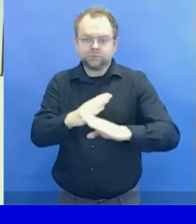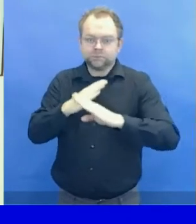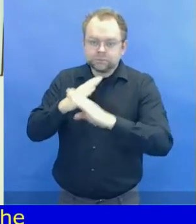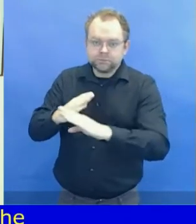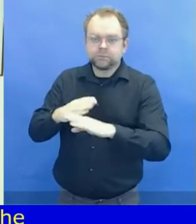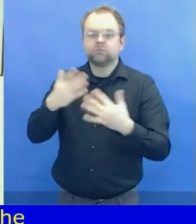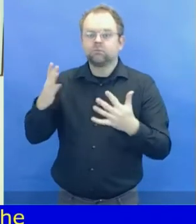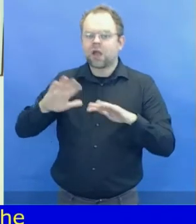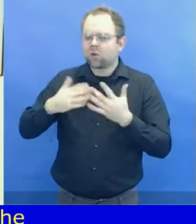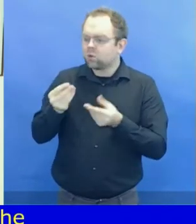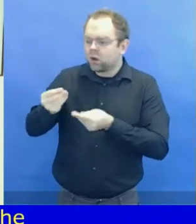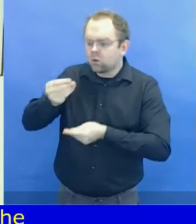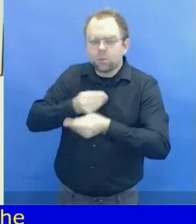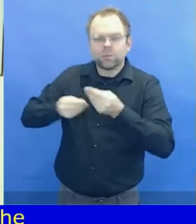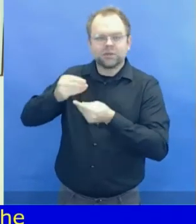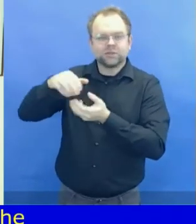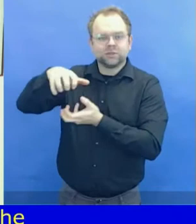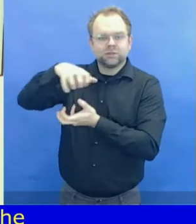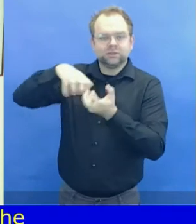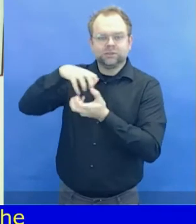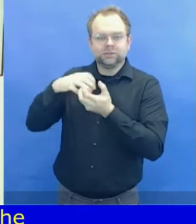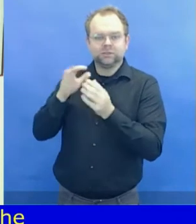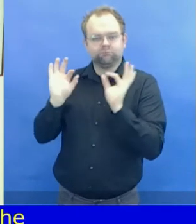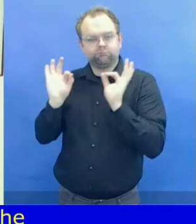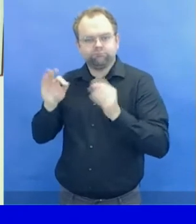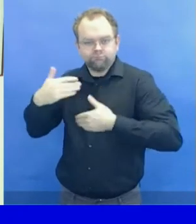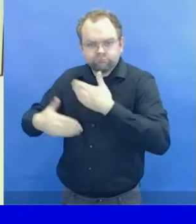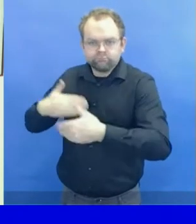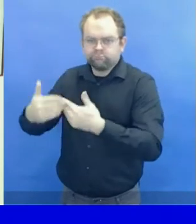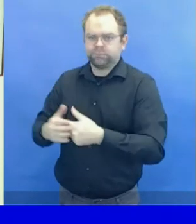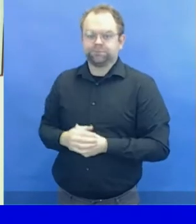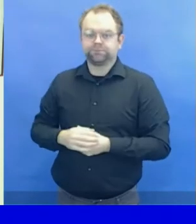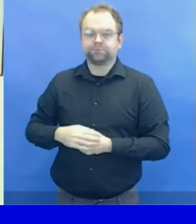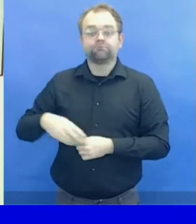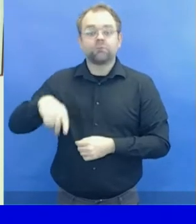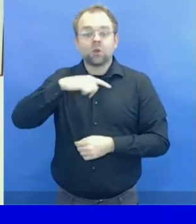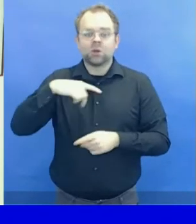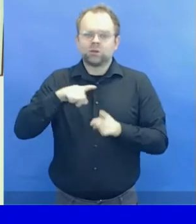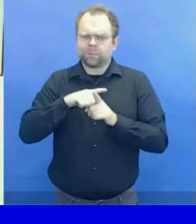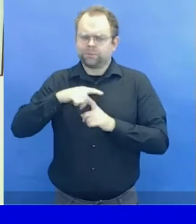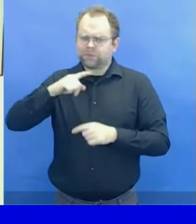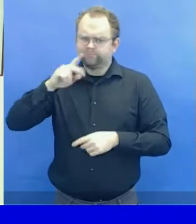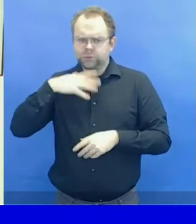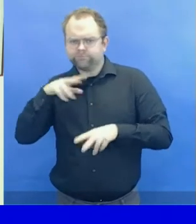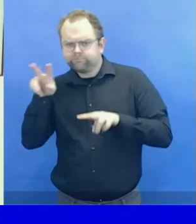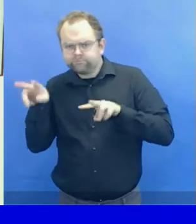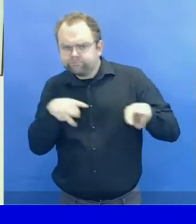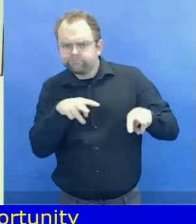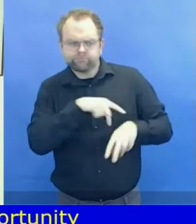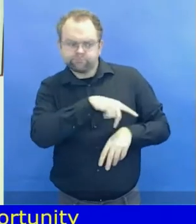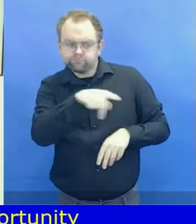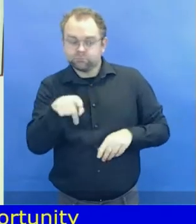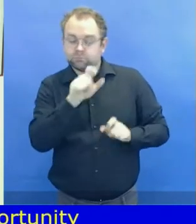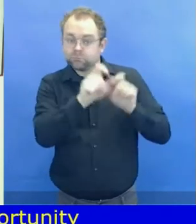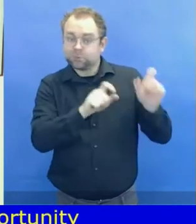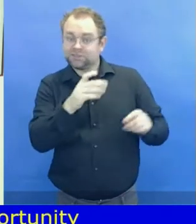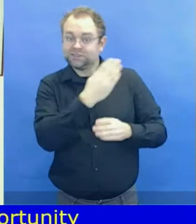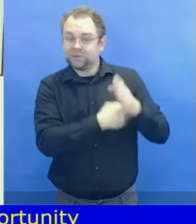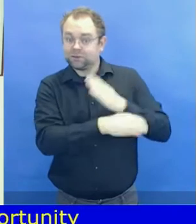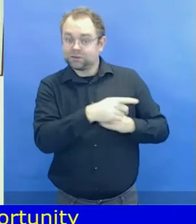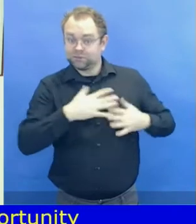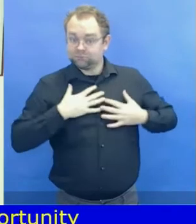adopt an integrated approach to leave no one behind and especially not leave anyone with disabilities.